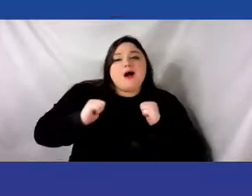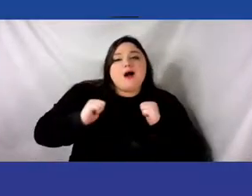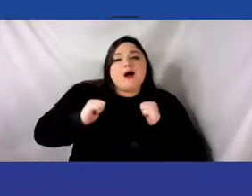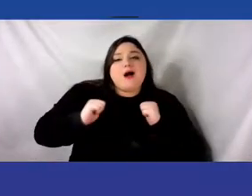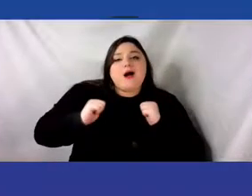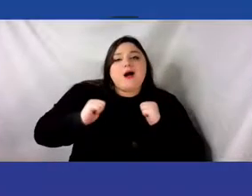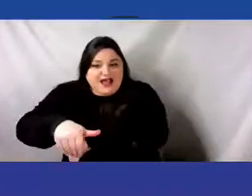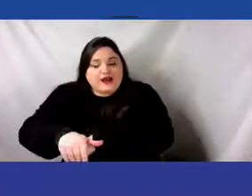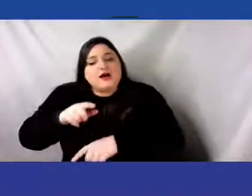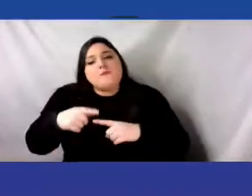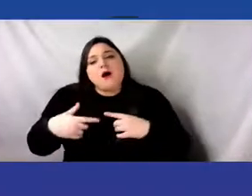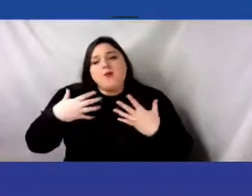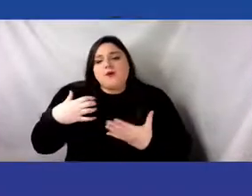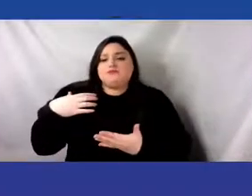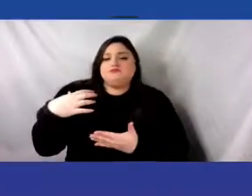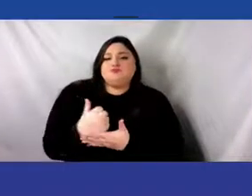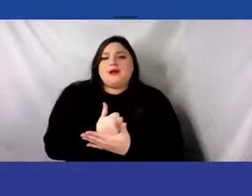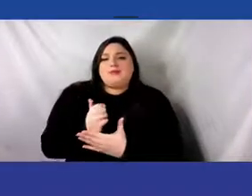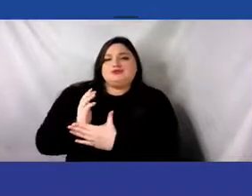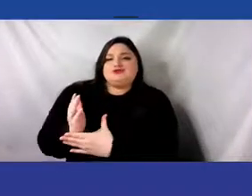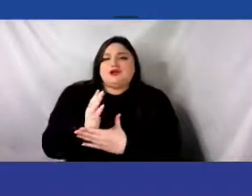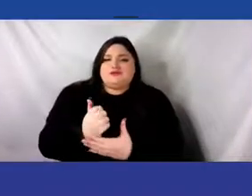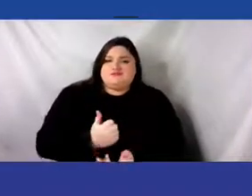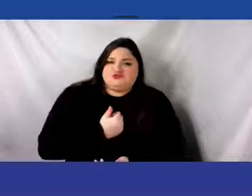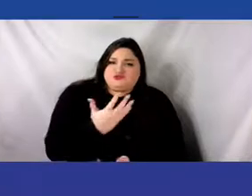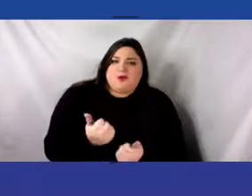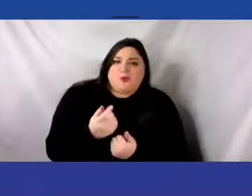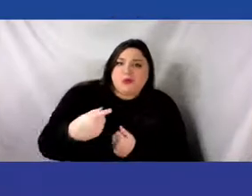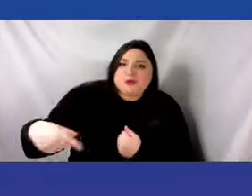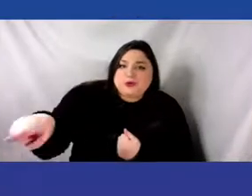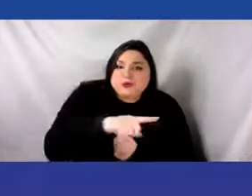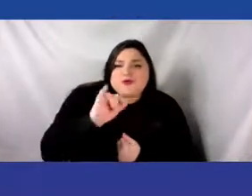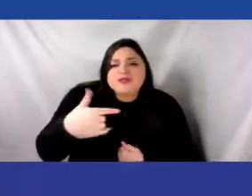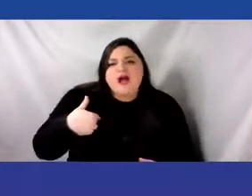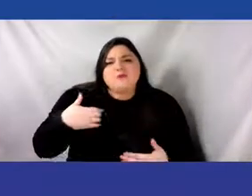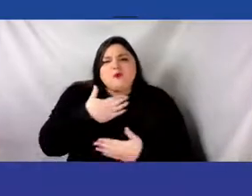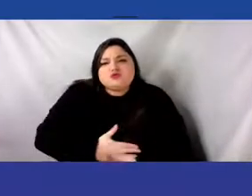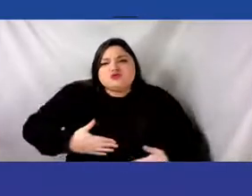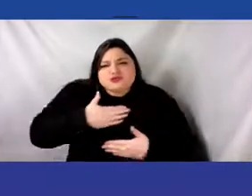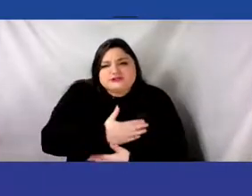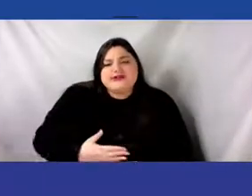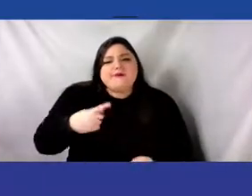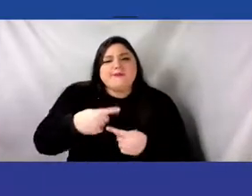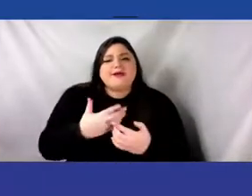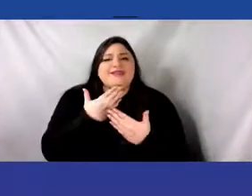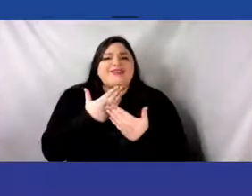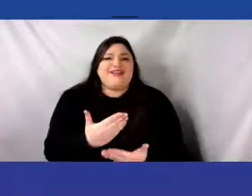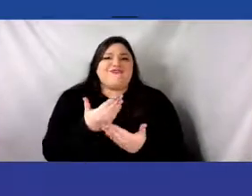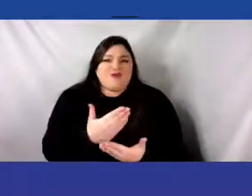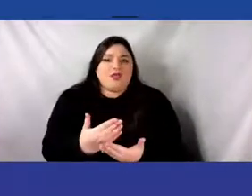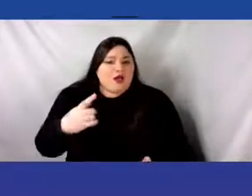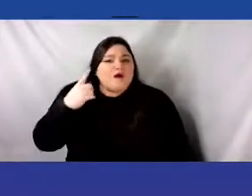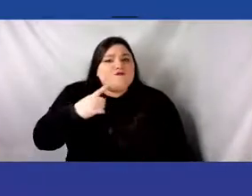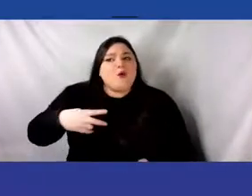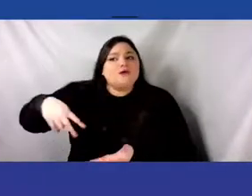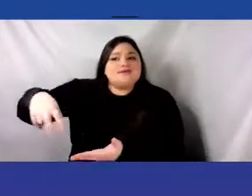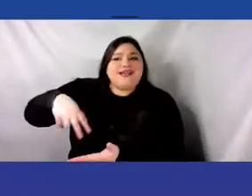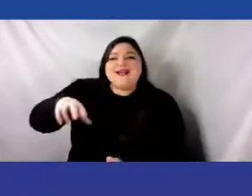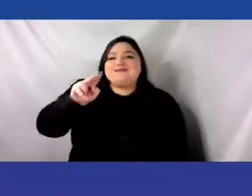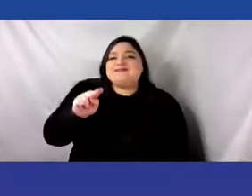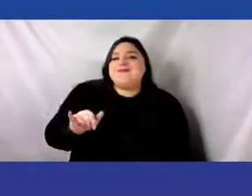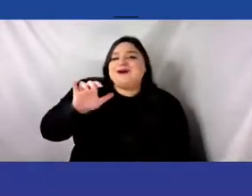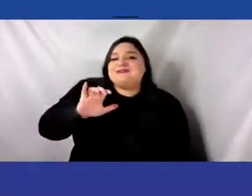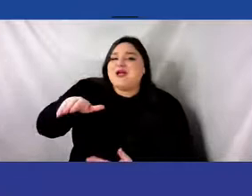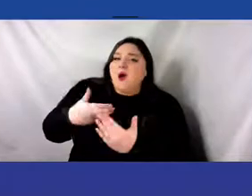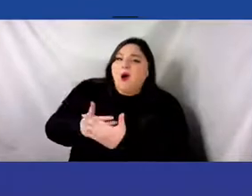to share with everyone that I am very thankful and appreciative of what Dance NYC is doing in all its different